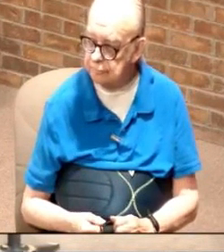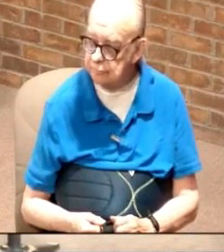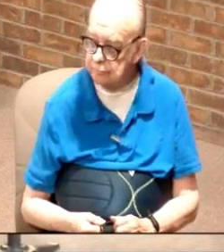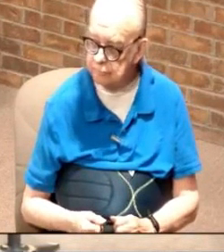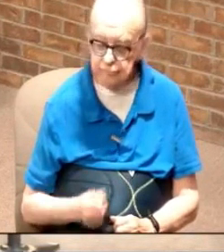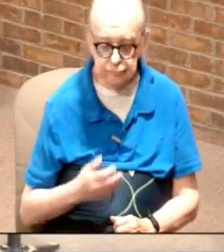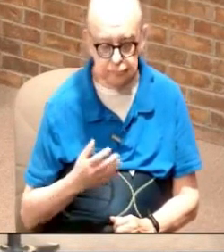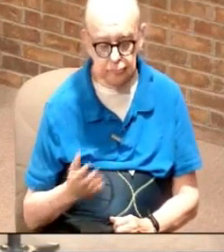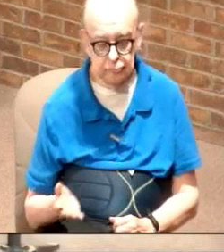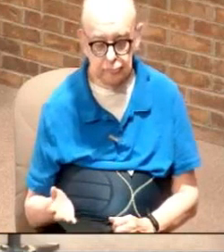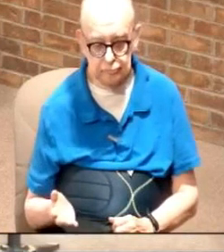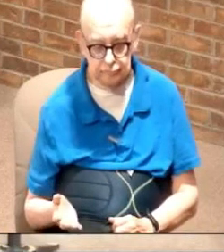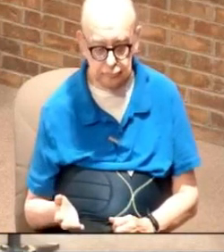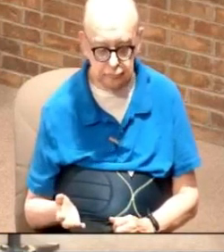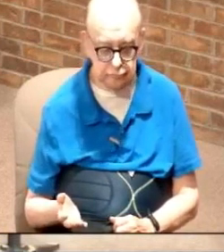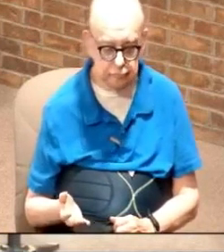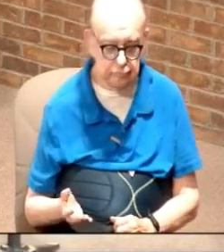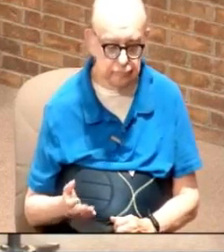there's